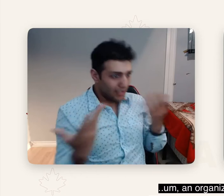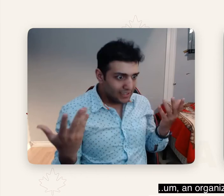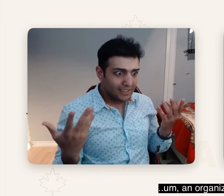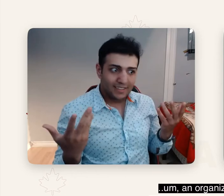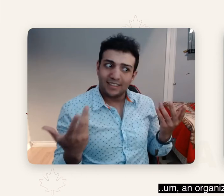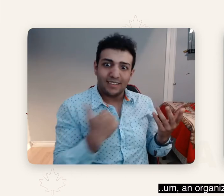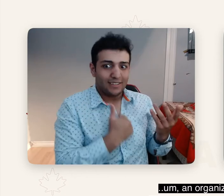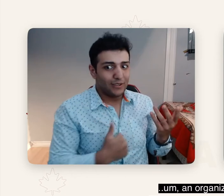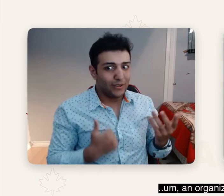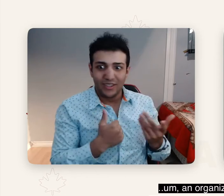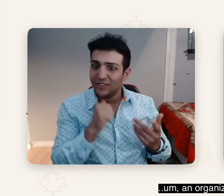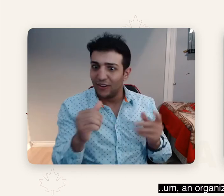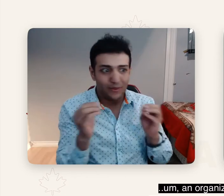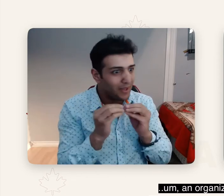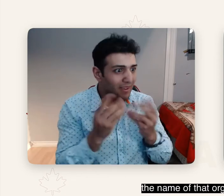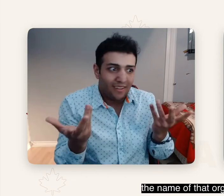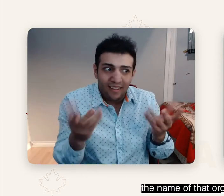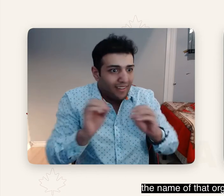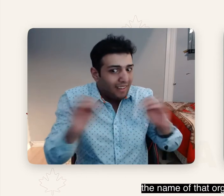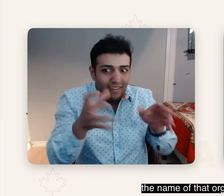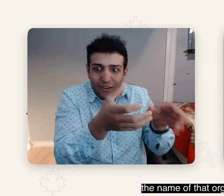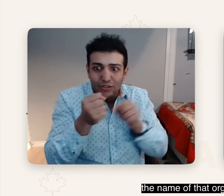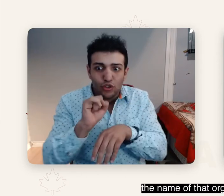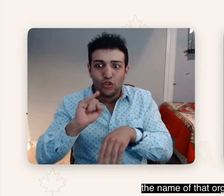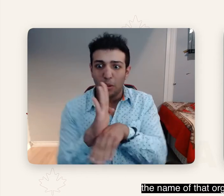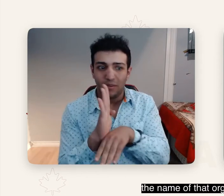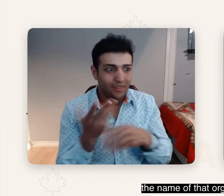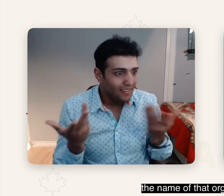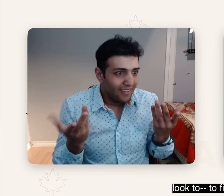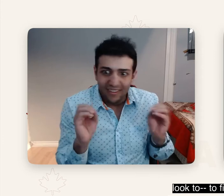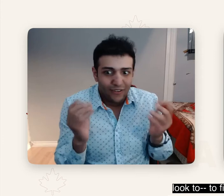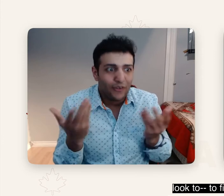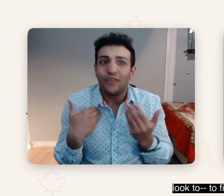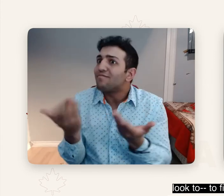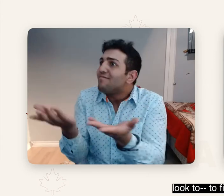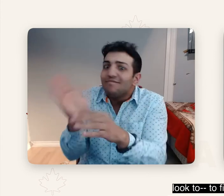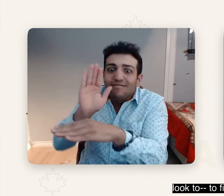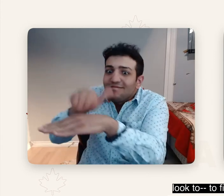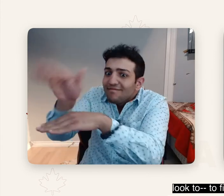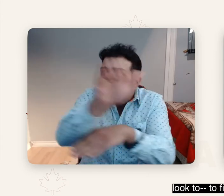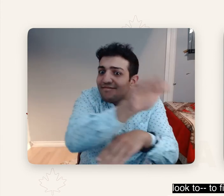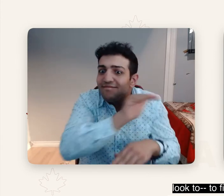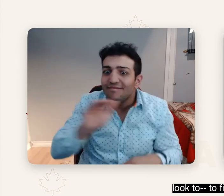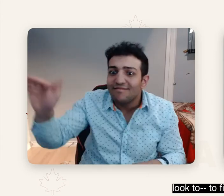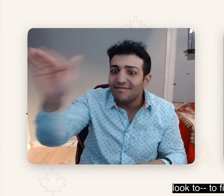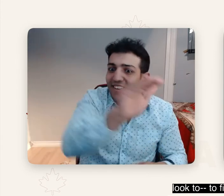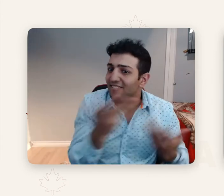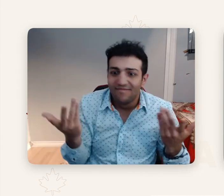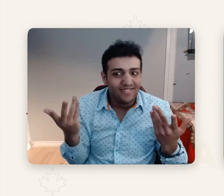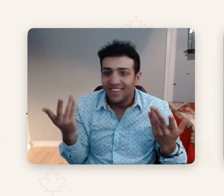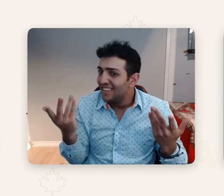Um, an organization and the interpreter missed the name of the organization, but it's where actors often look to, to find, uh, job opportunities.